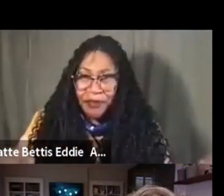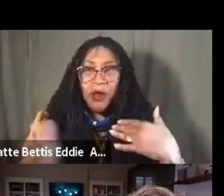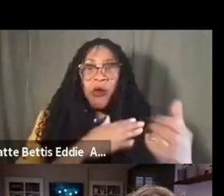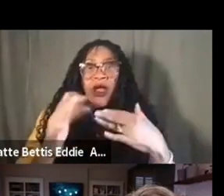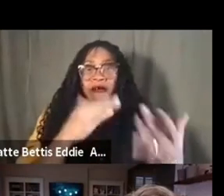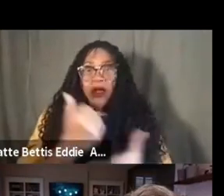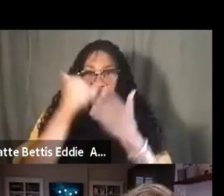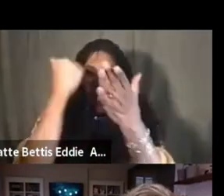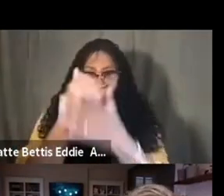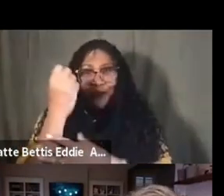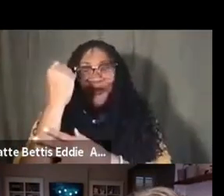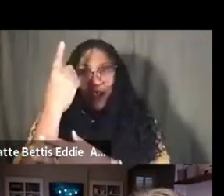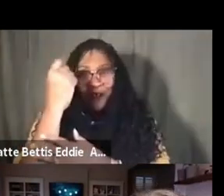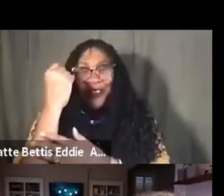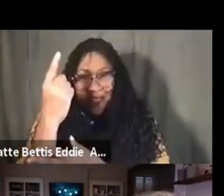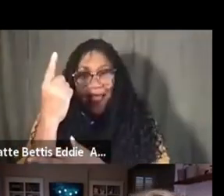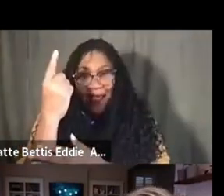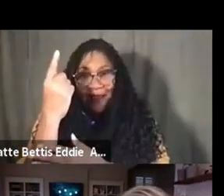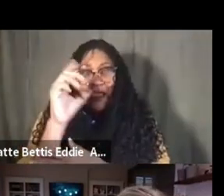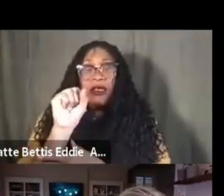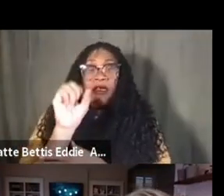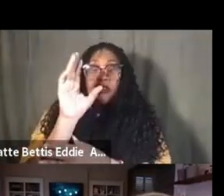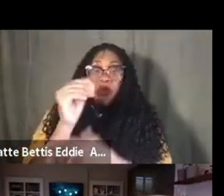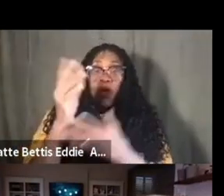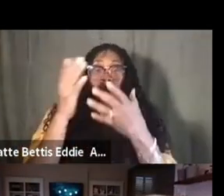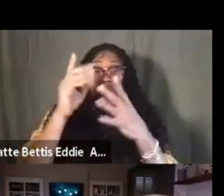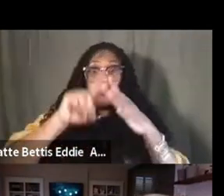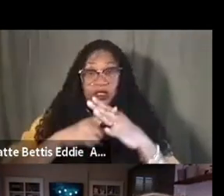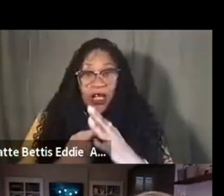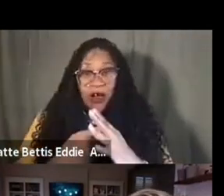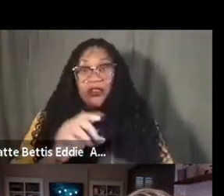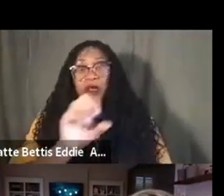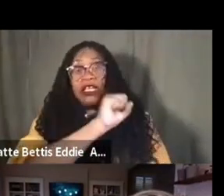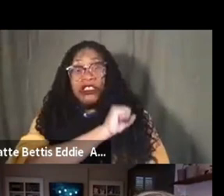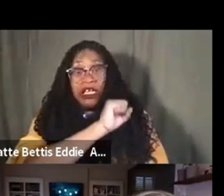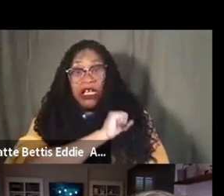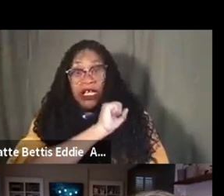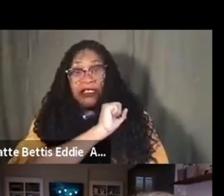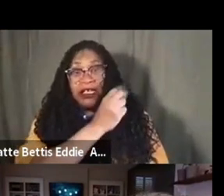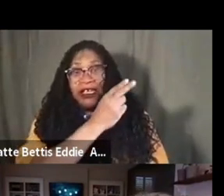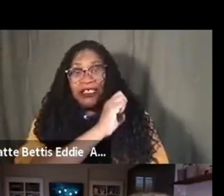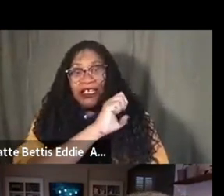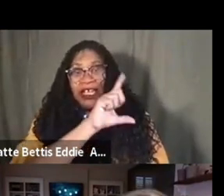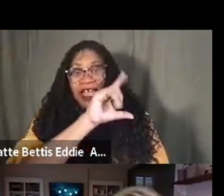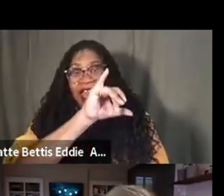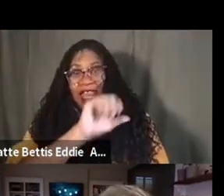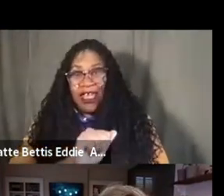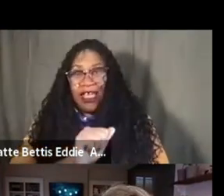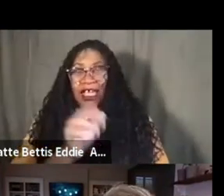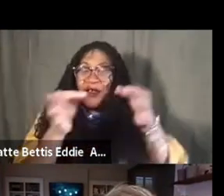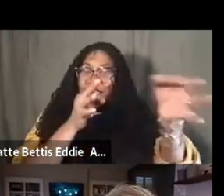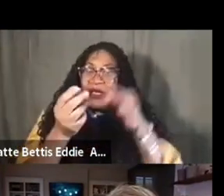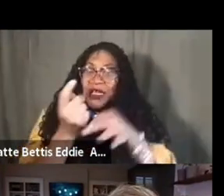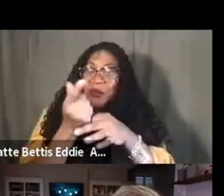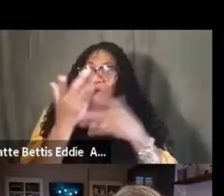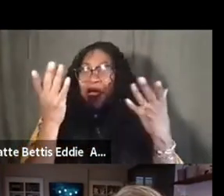and its place in the world. Um, so I'd like to, um, start with Sheila, if we could, if you could tell us a little bit about the,